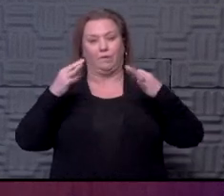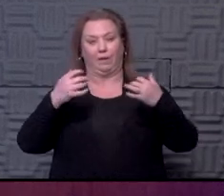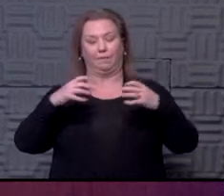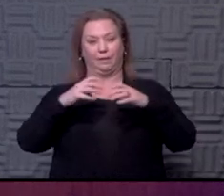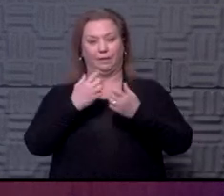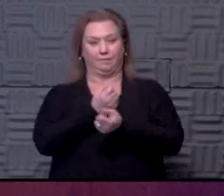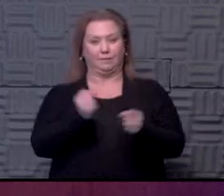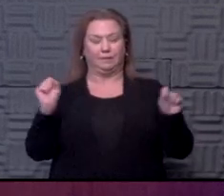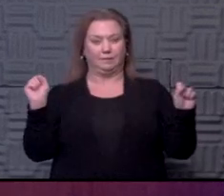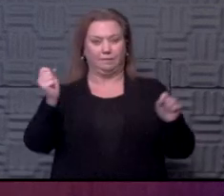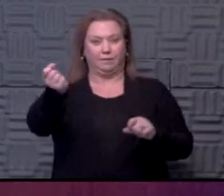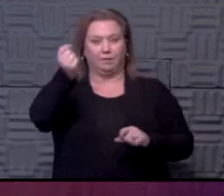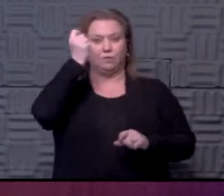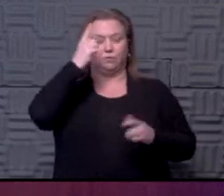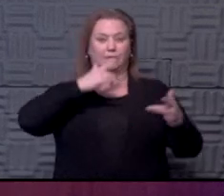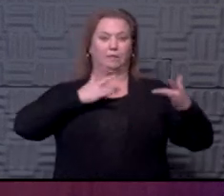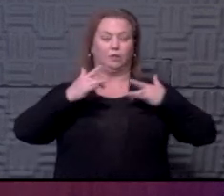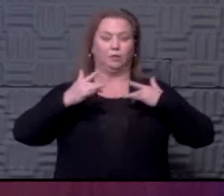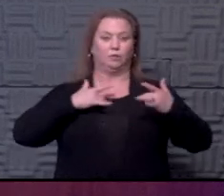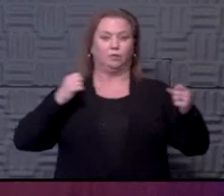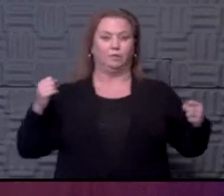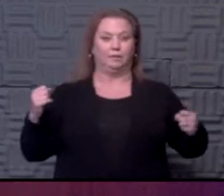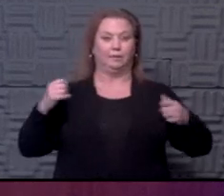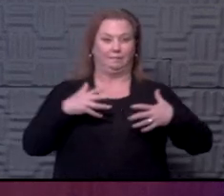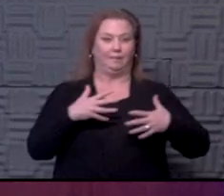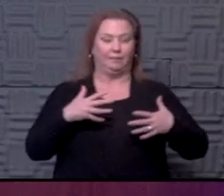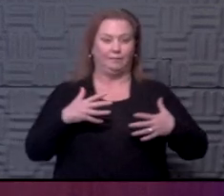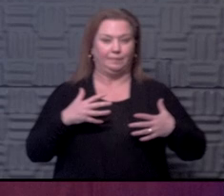understand, though, the concern, the fear.